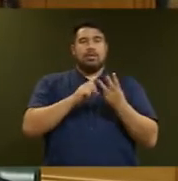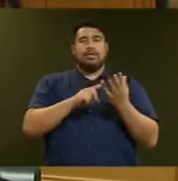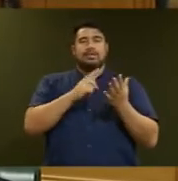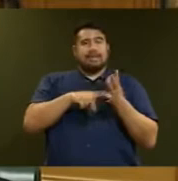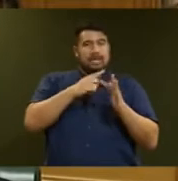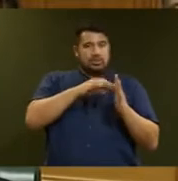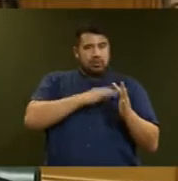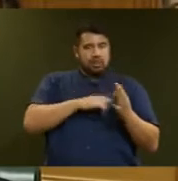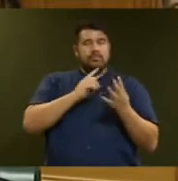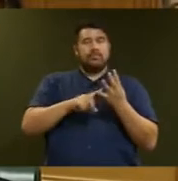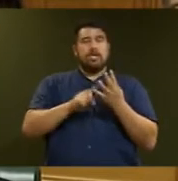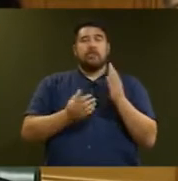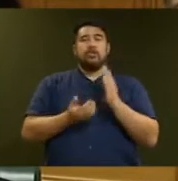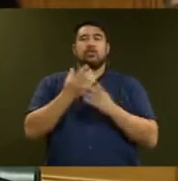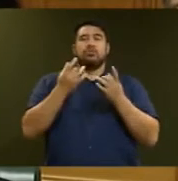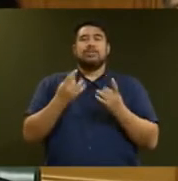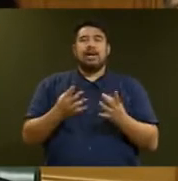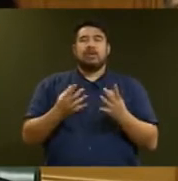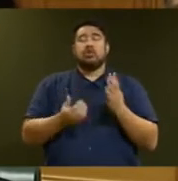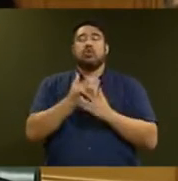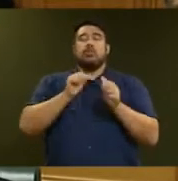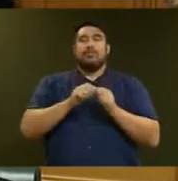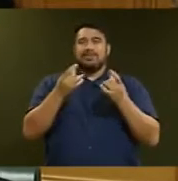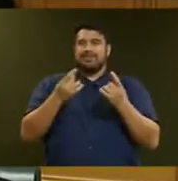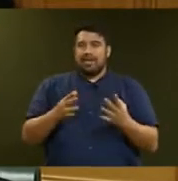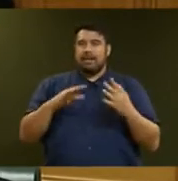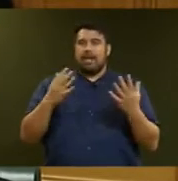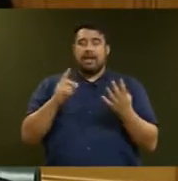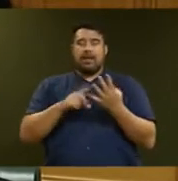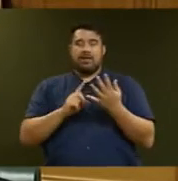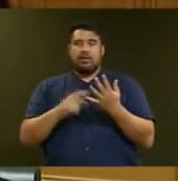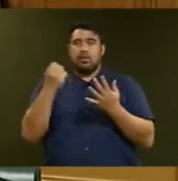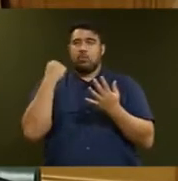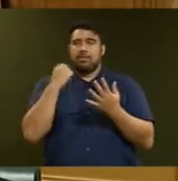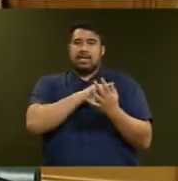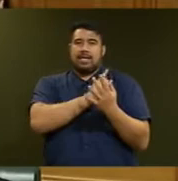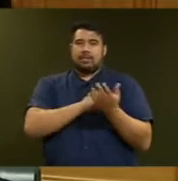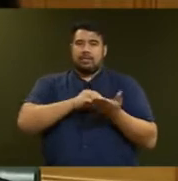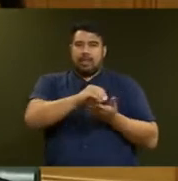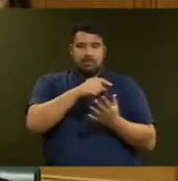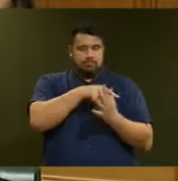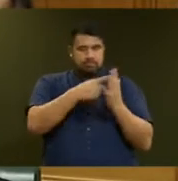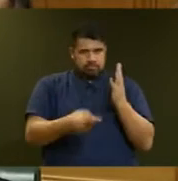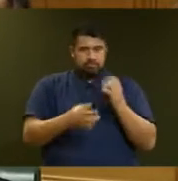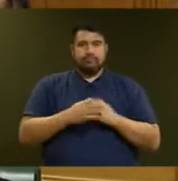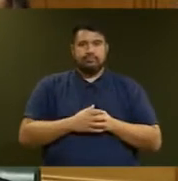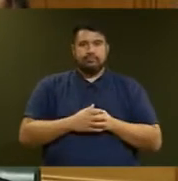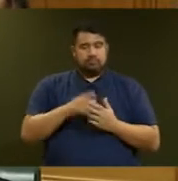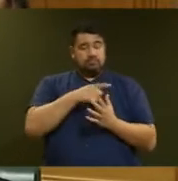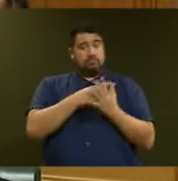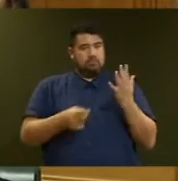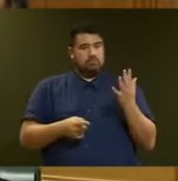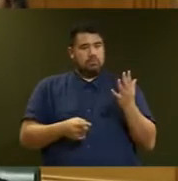the new start and the new best start and winter energy payments. We prioritise work in these areas as part of our